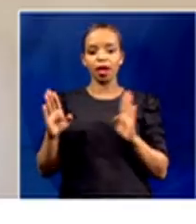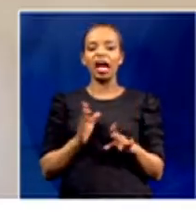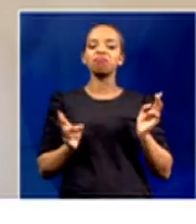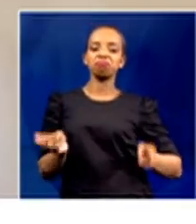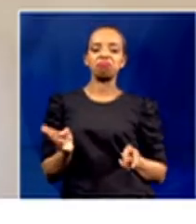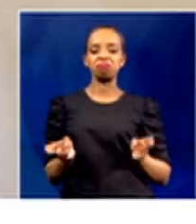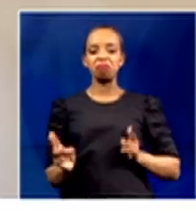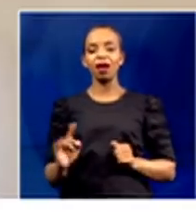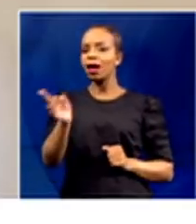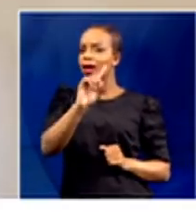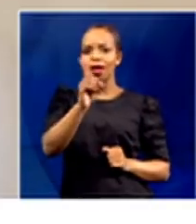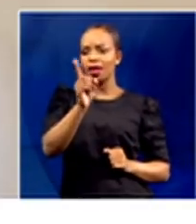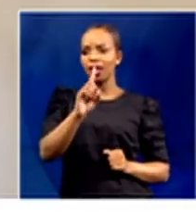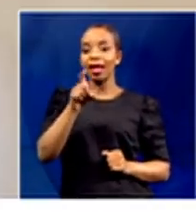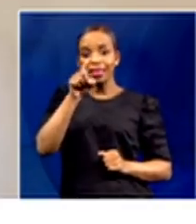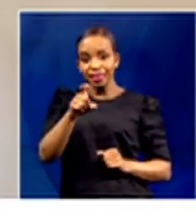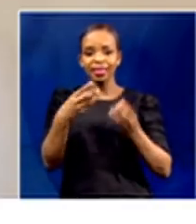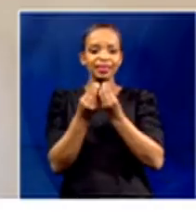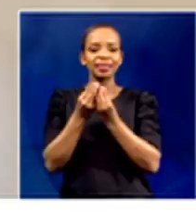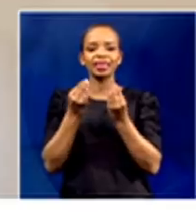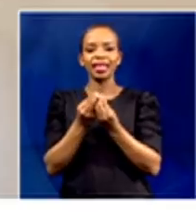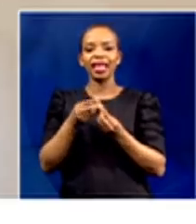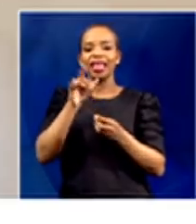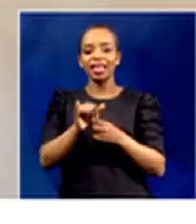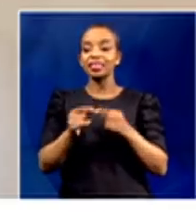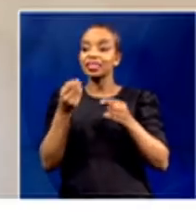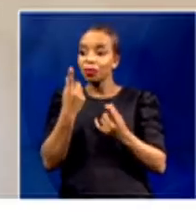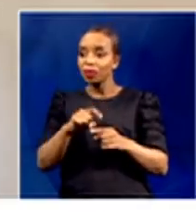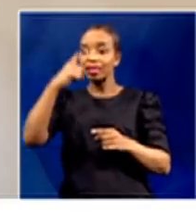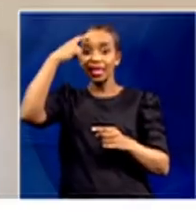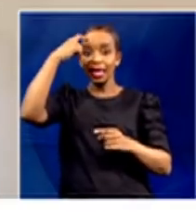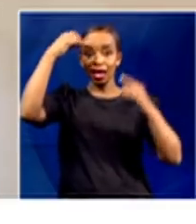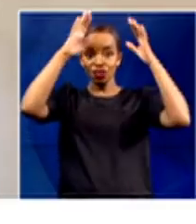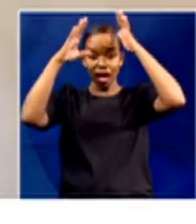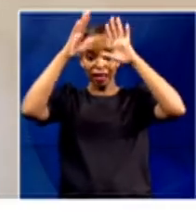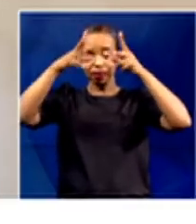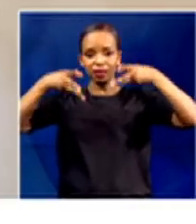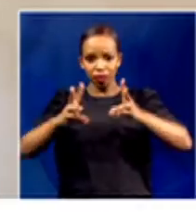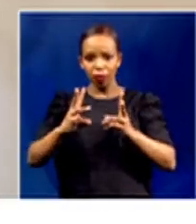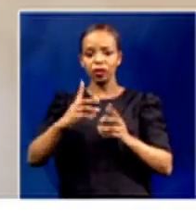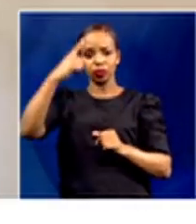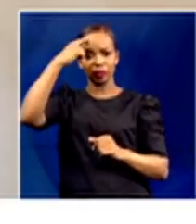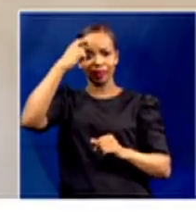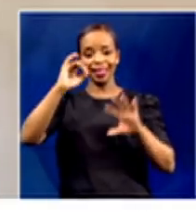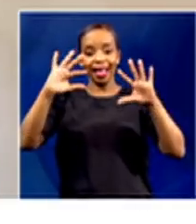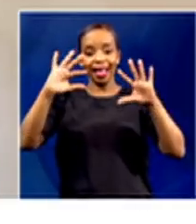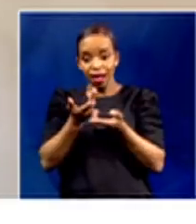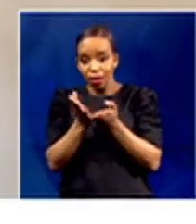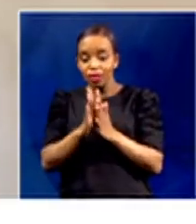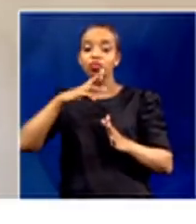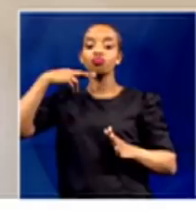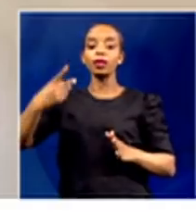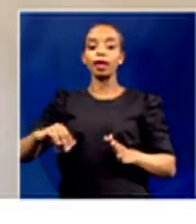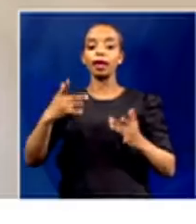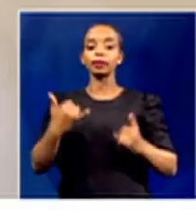disrupted our lives. We should then think about creative ways of saying that how do we then respond to this reality caused by